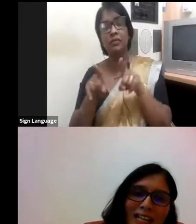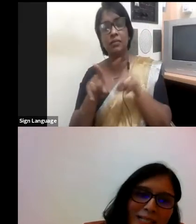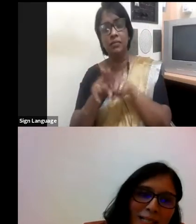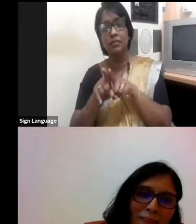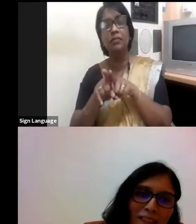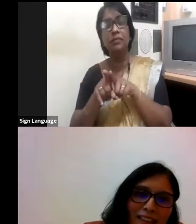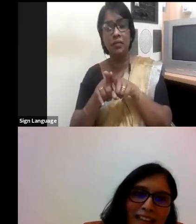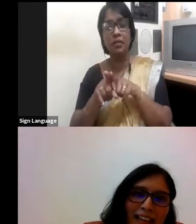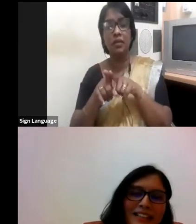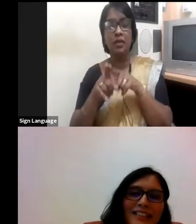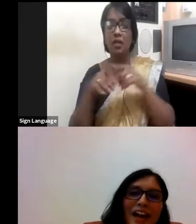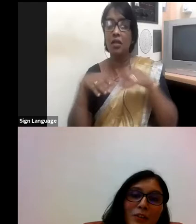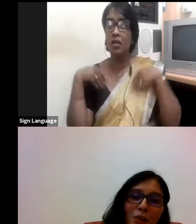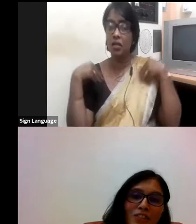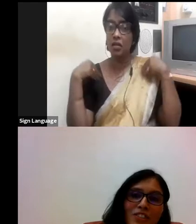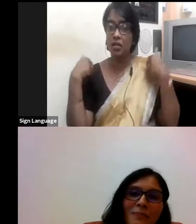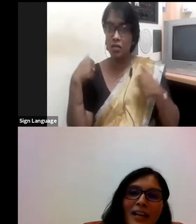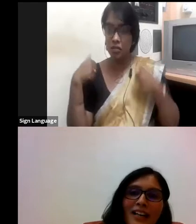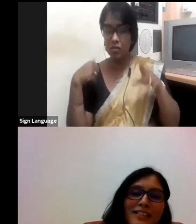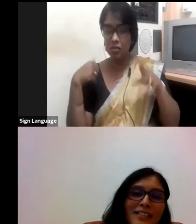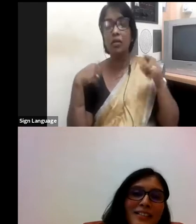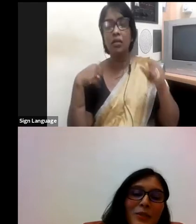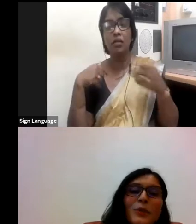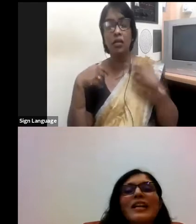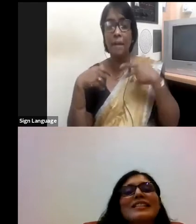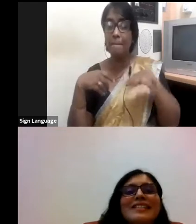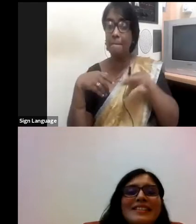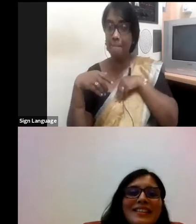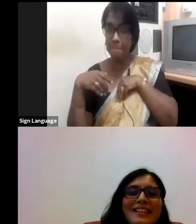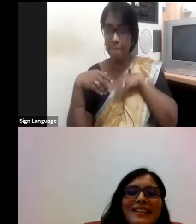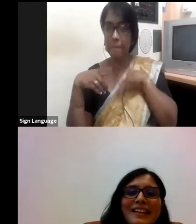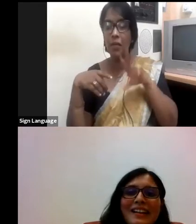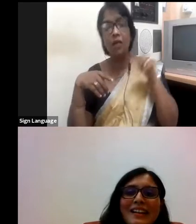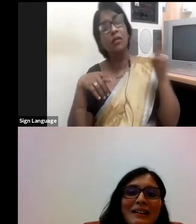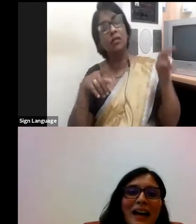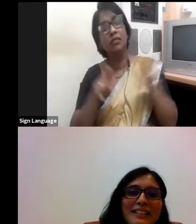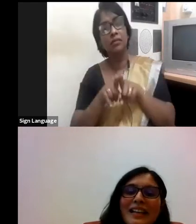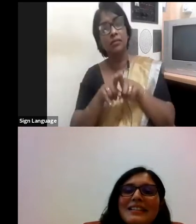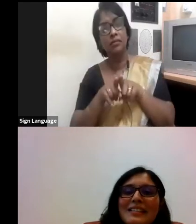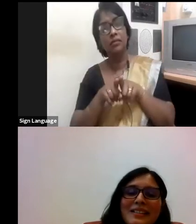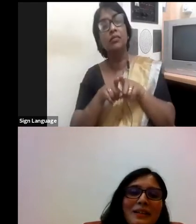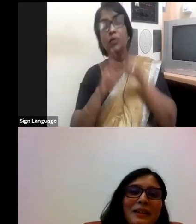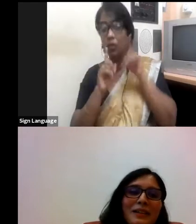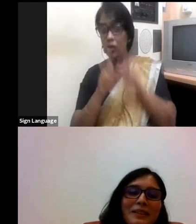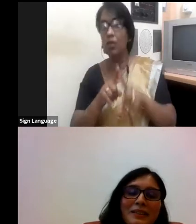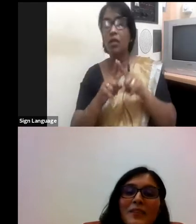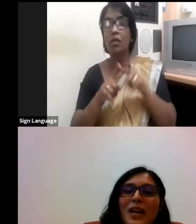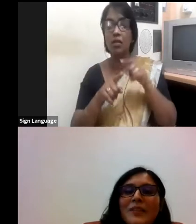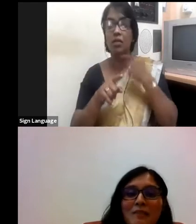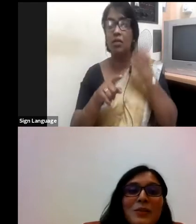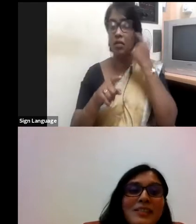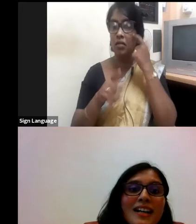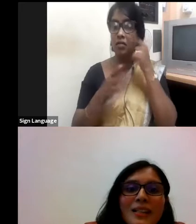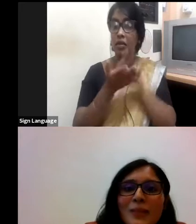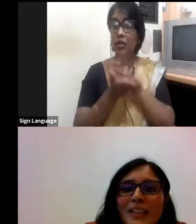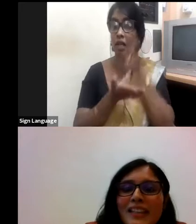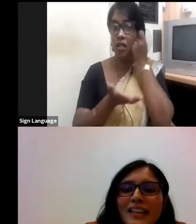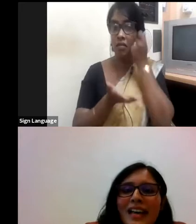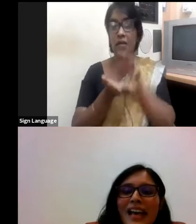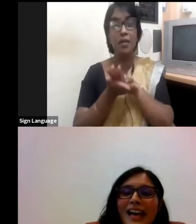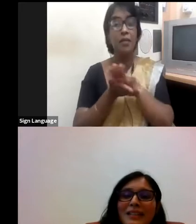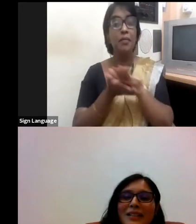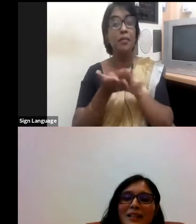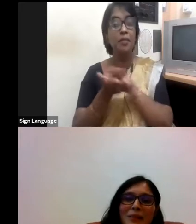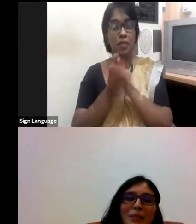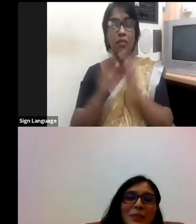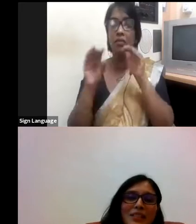that we accept that unconscious biases do exist. I think that's where we have to start with.